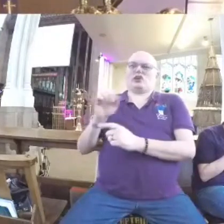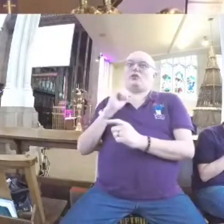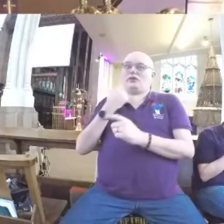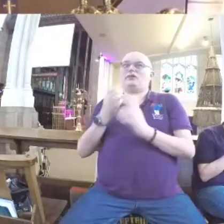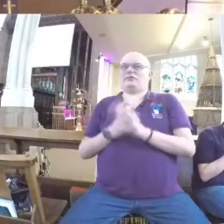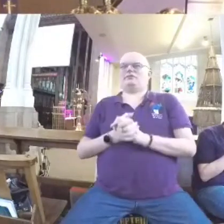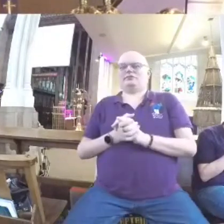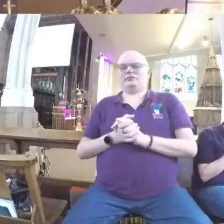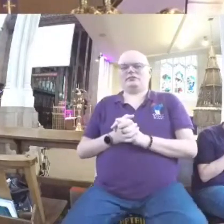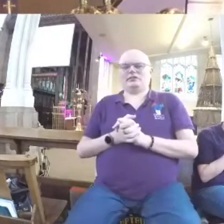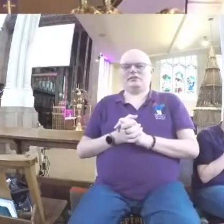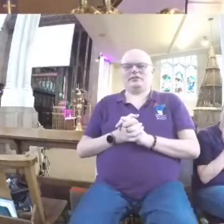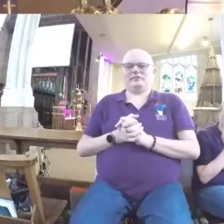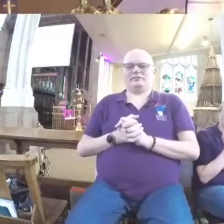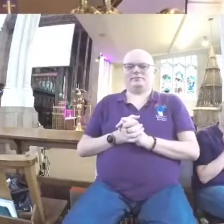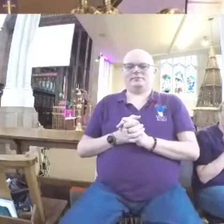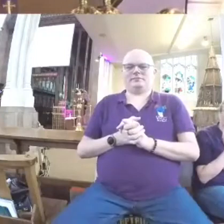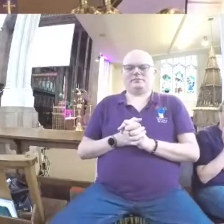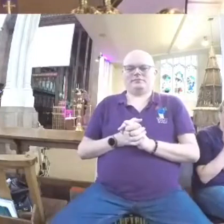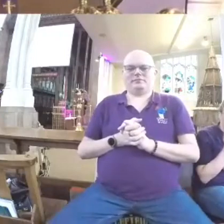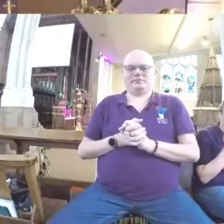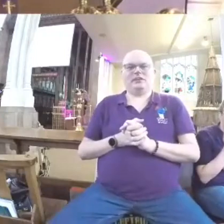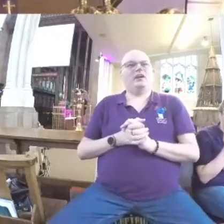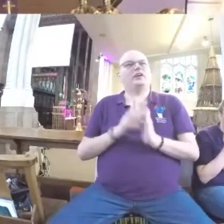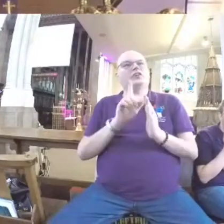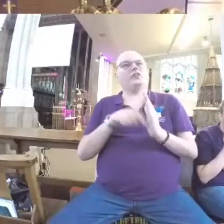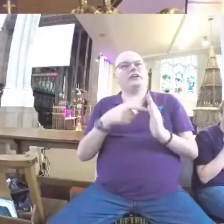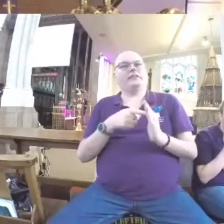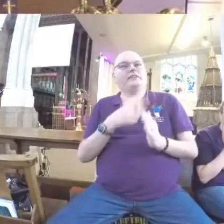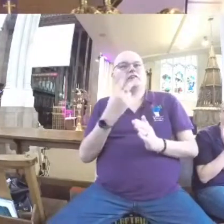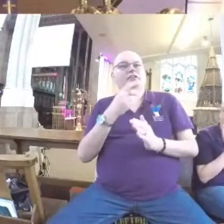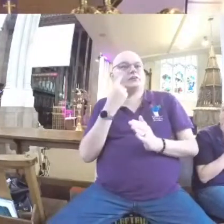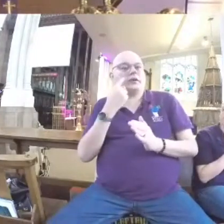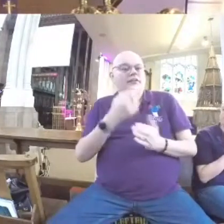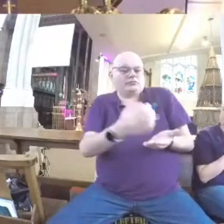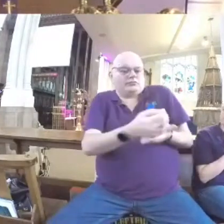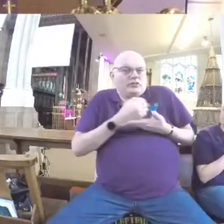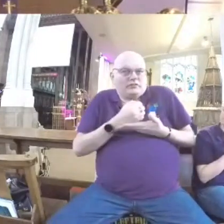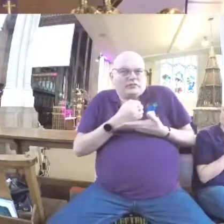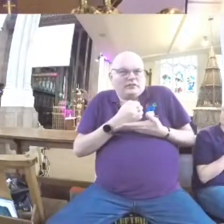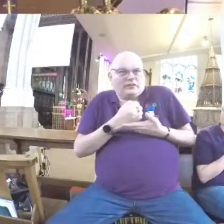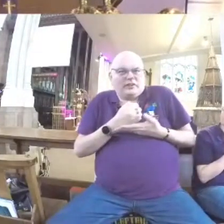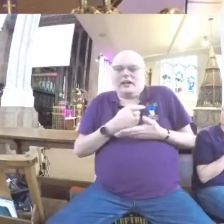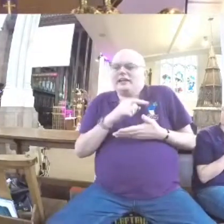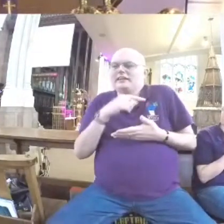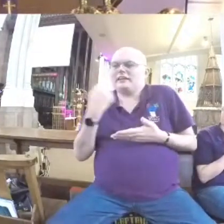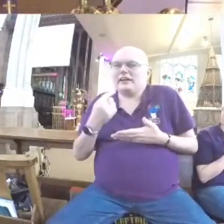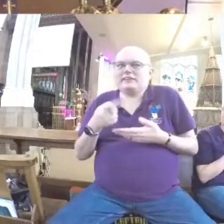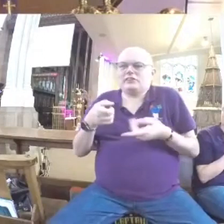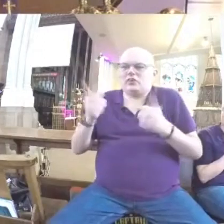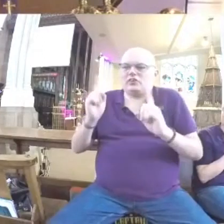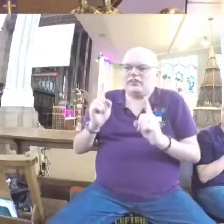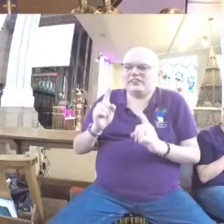we heard in the reading from Joshua, Rahab takes in and hides the spies, tells a lie to throw the authorities off the scent